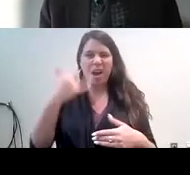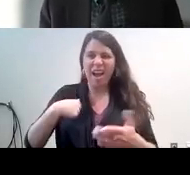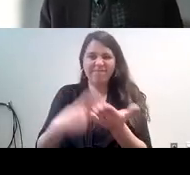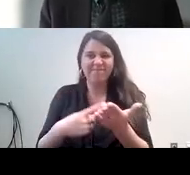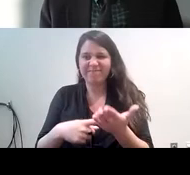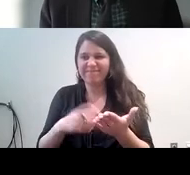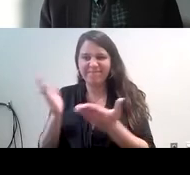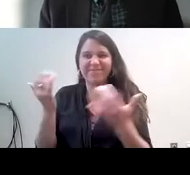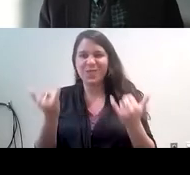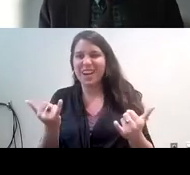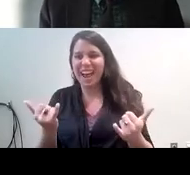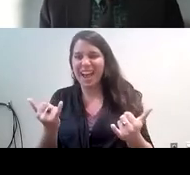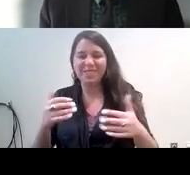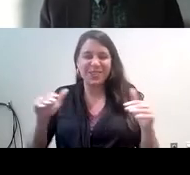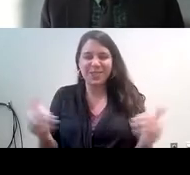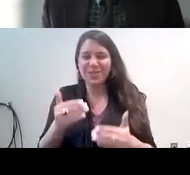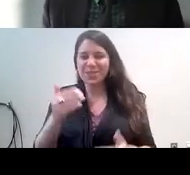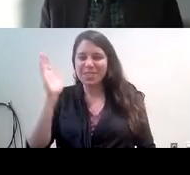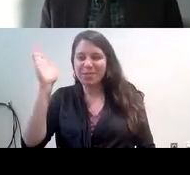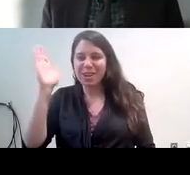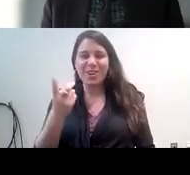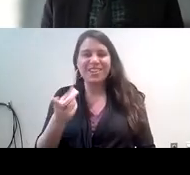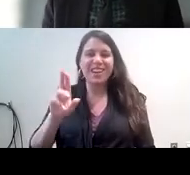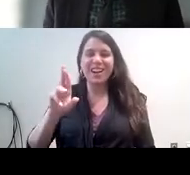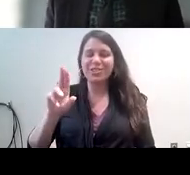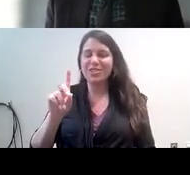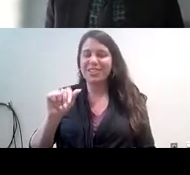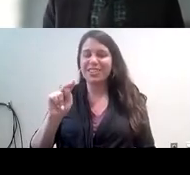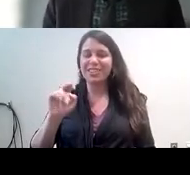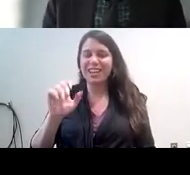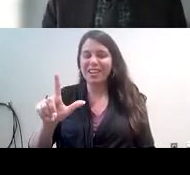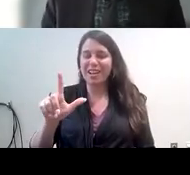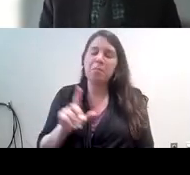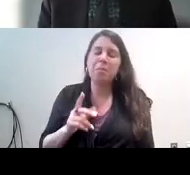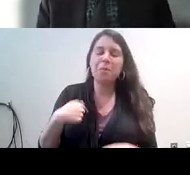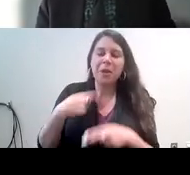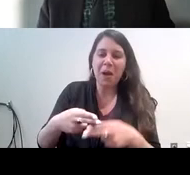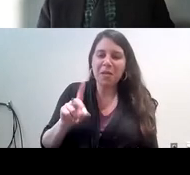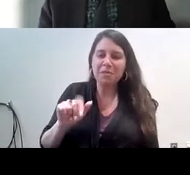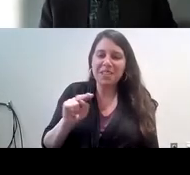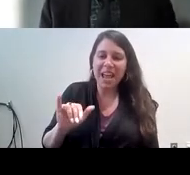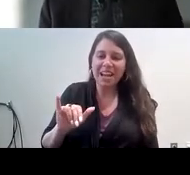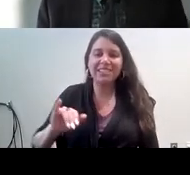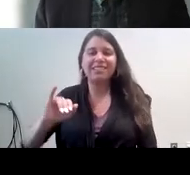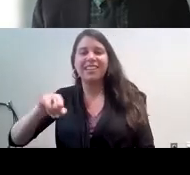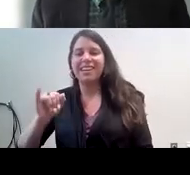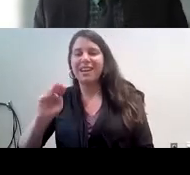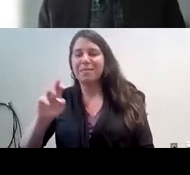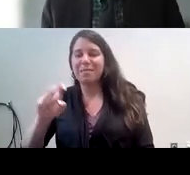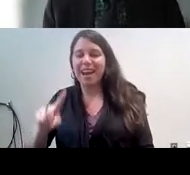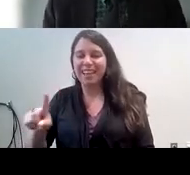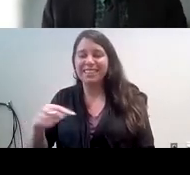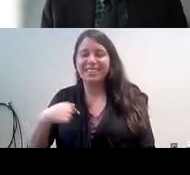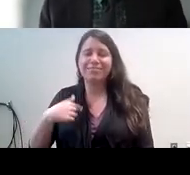and introduce our speaker, Dr. Daniel, or Danny Jimenez, whom I've had the pleasure of knowing and working with